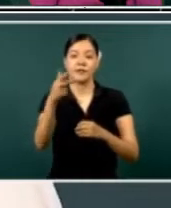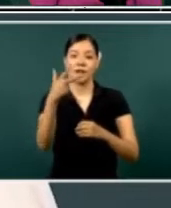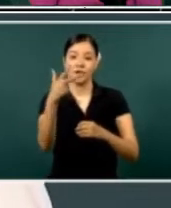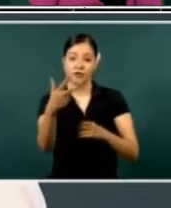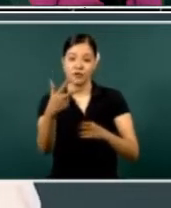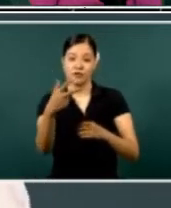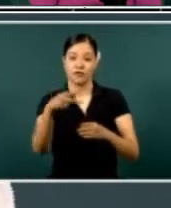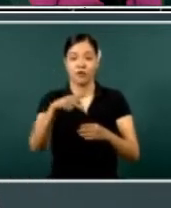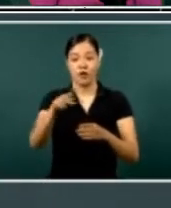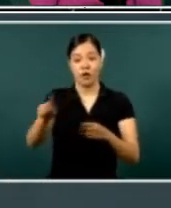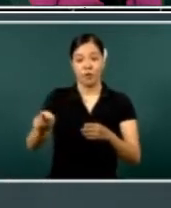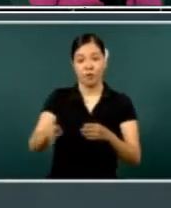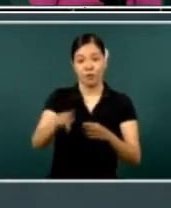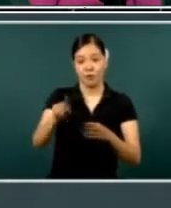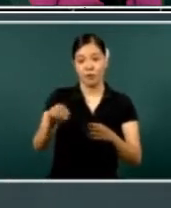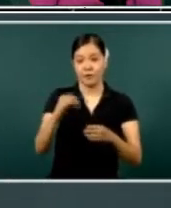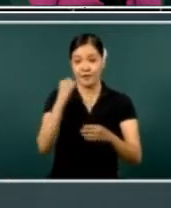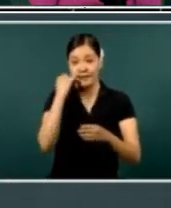indigenous people.